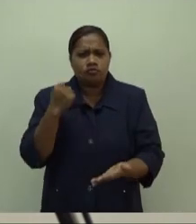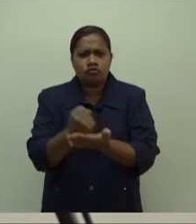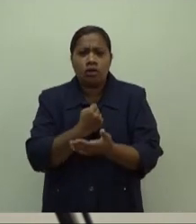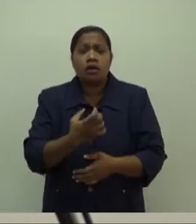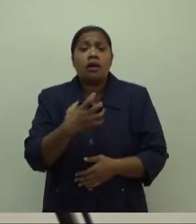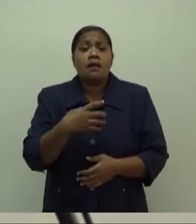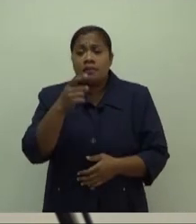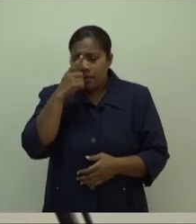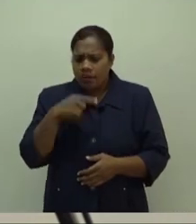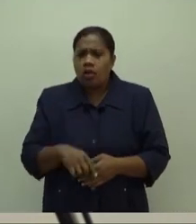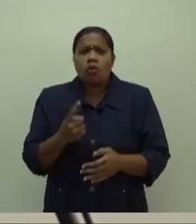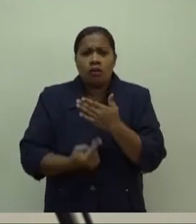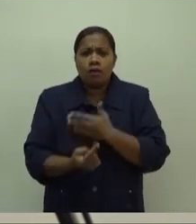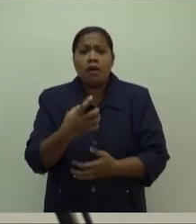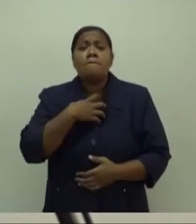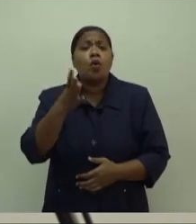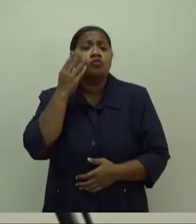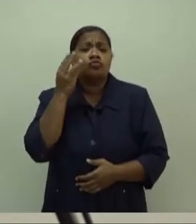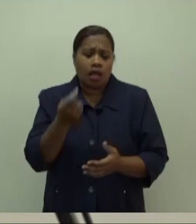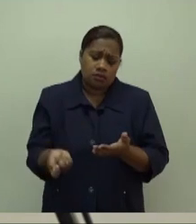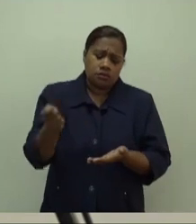sugar into their single cup of tea than what we said.